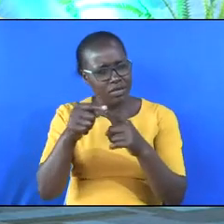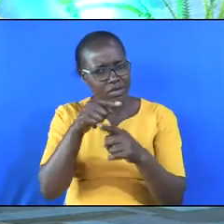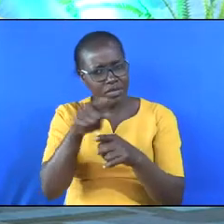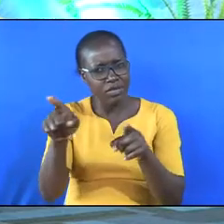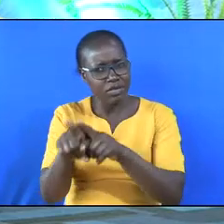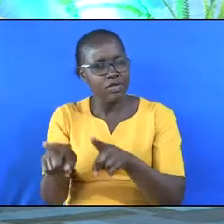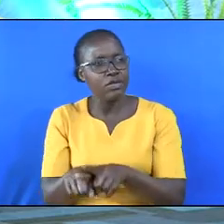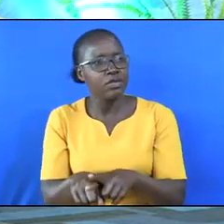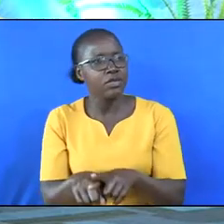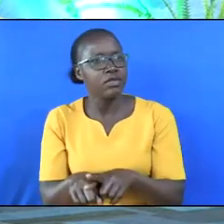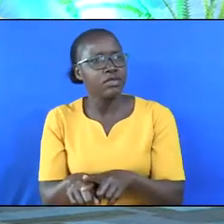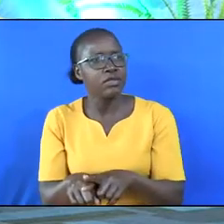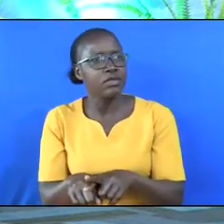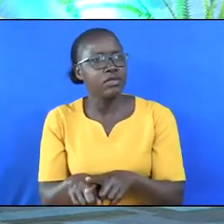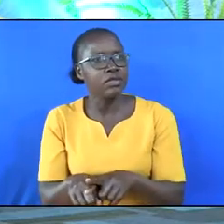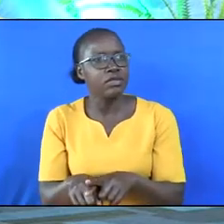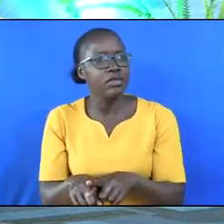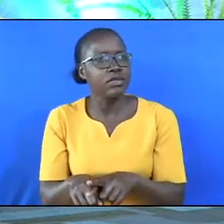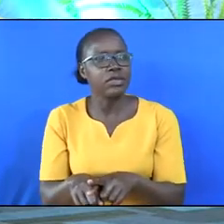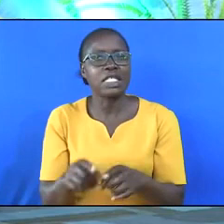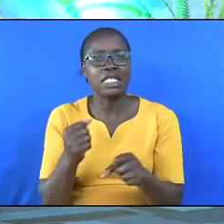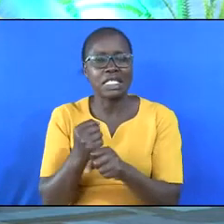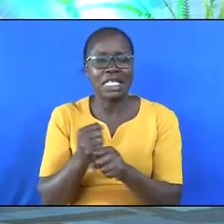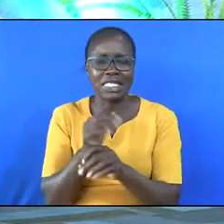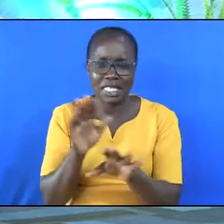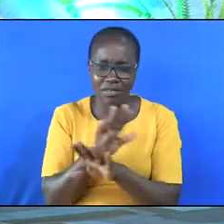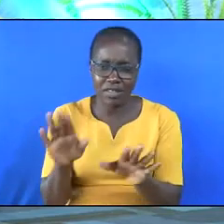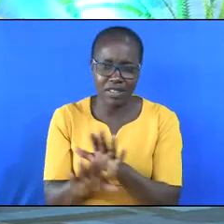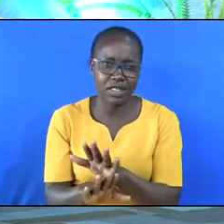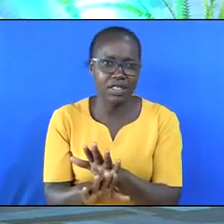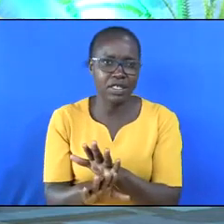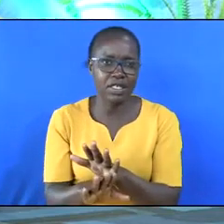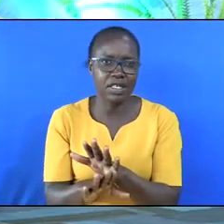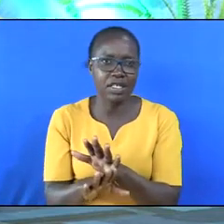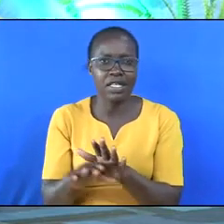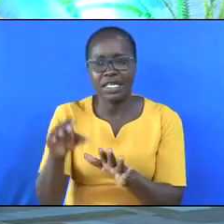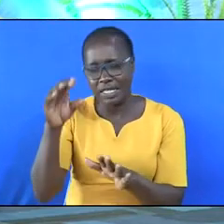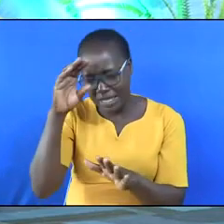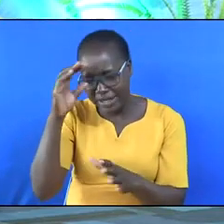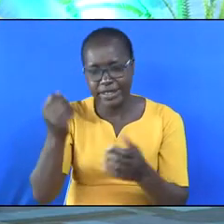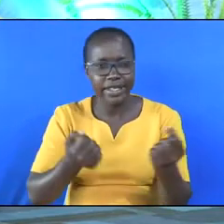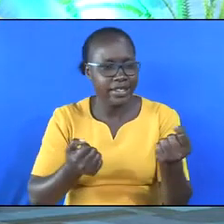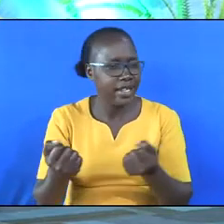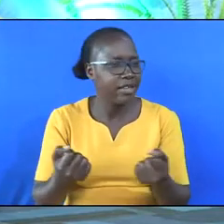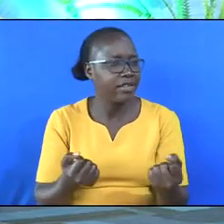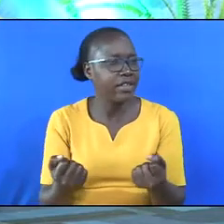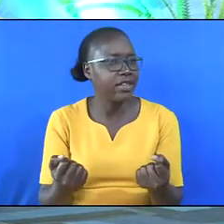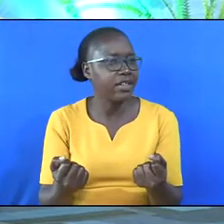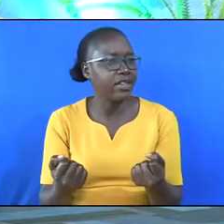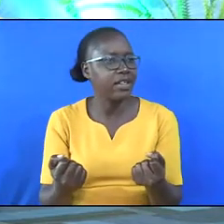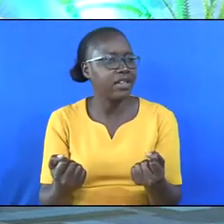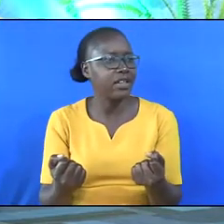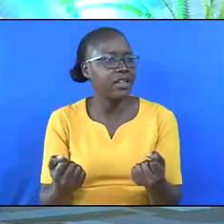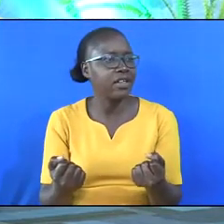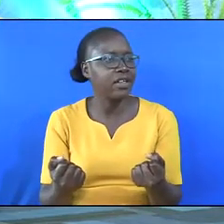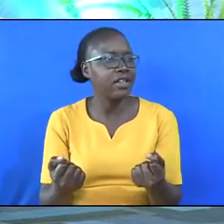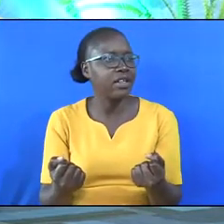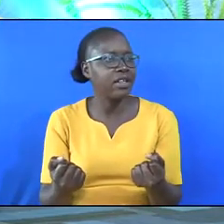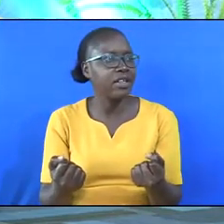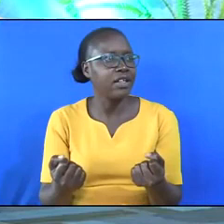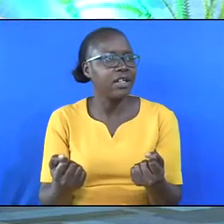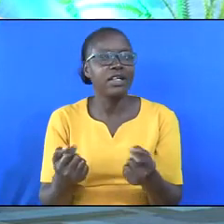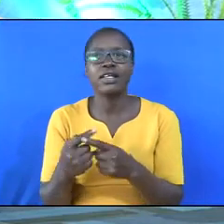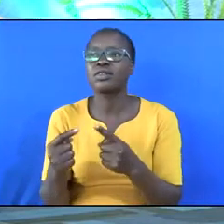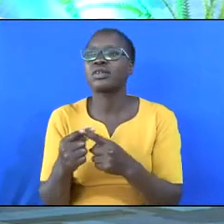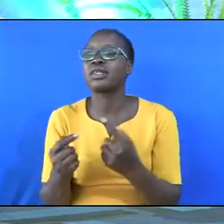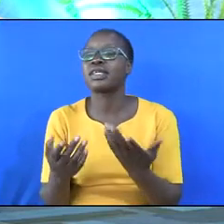as well. Alcohol does all kinds of things, drinking and driving. Thousands of people are killed